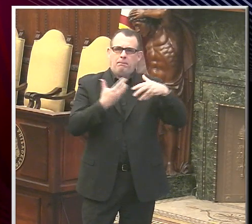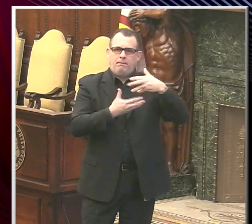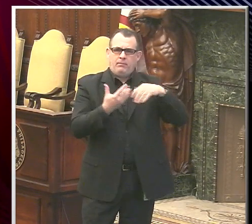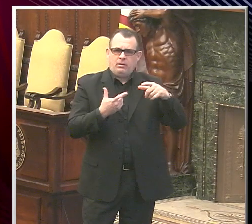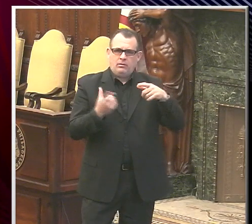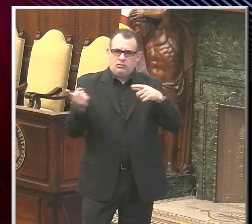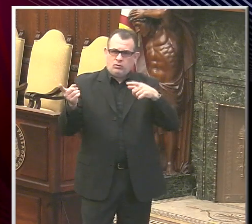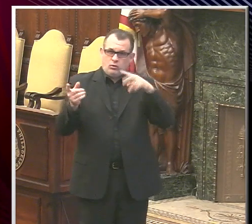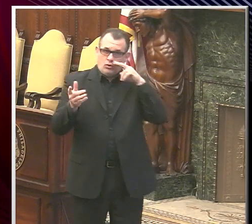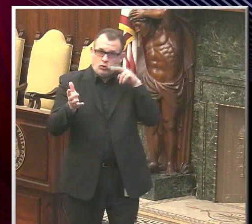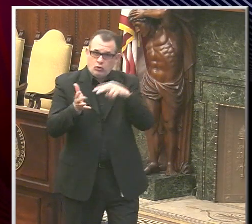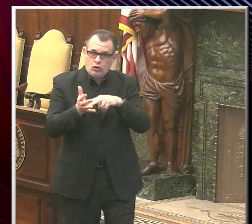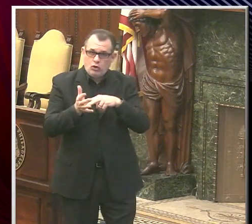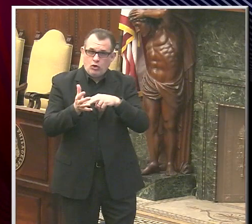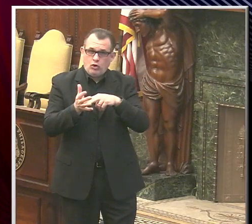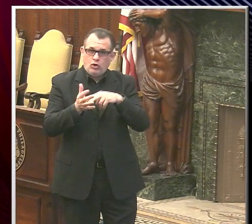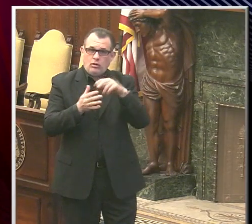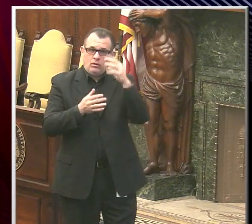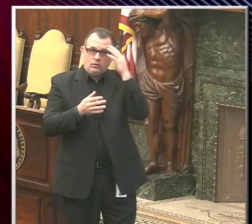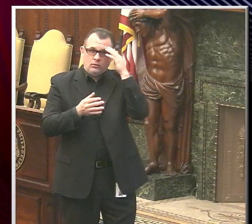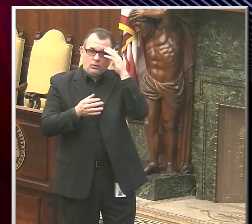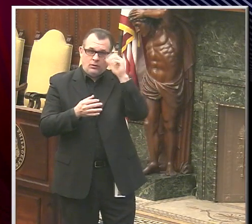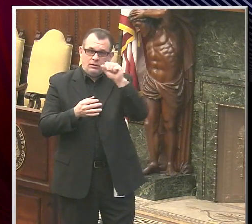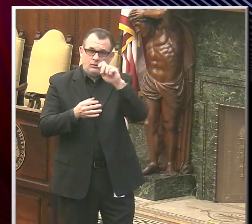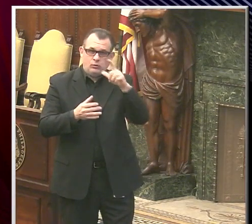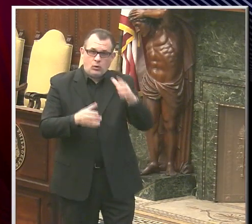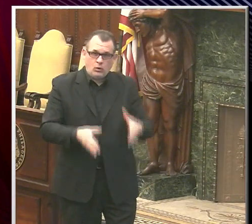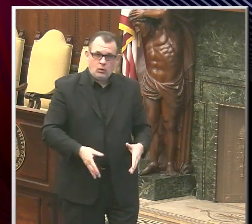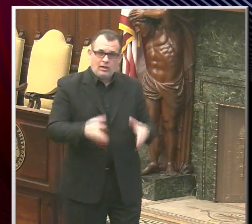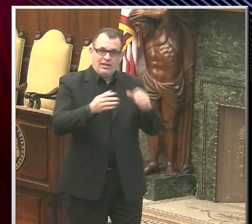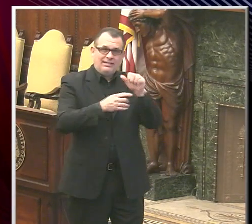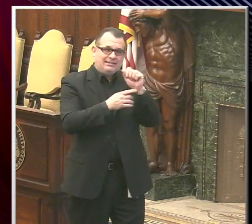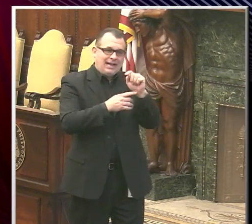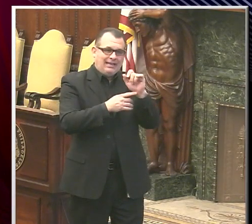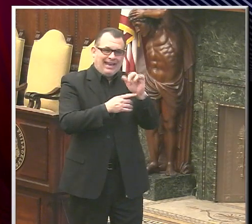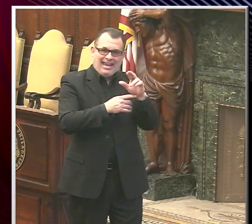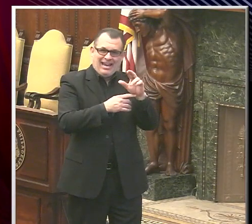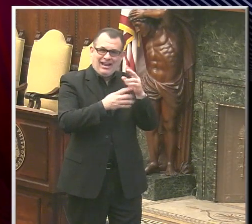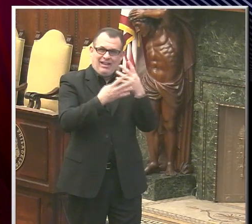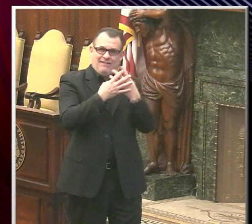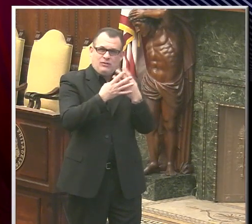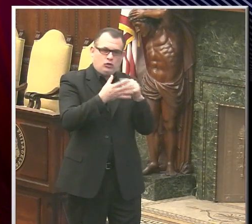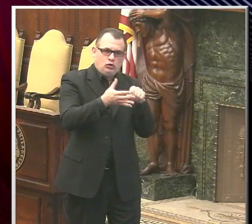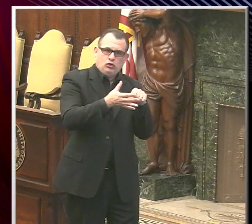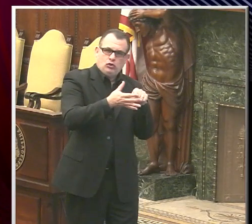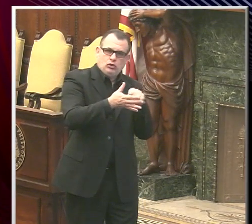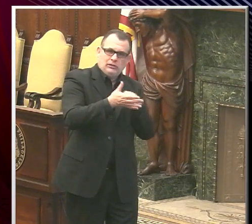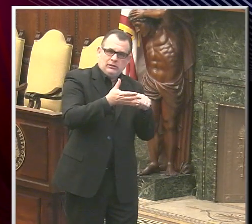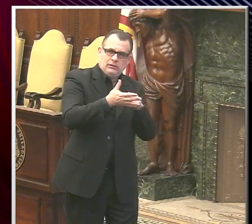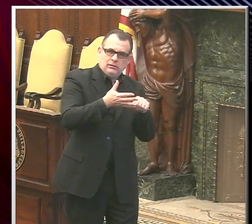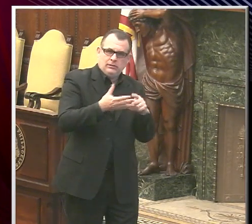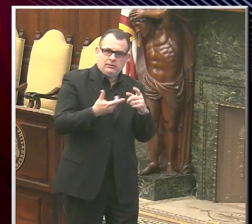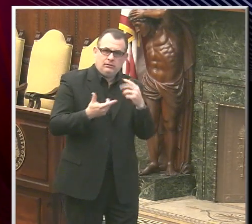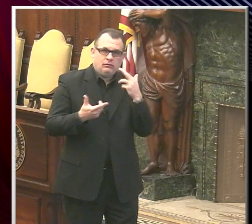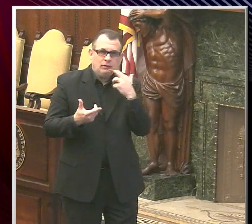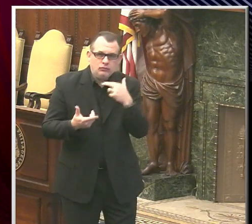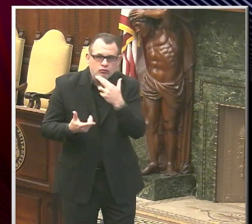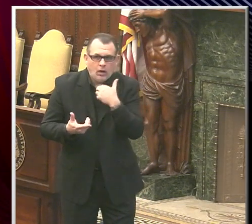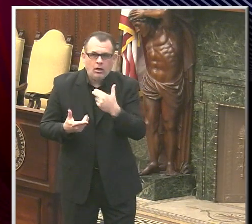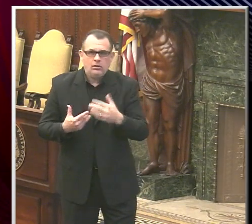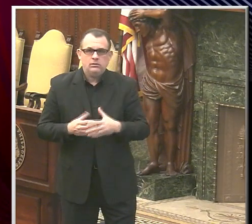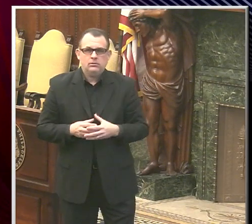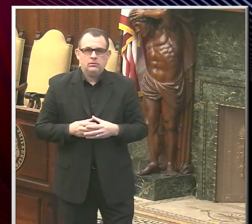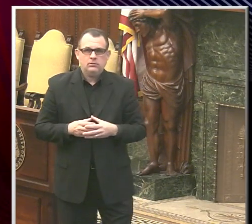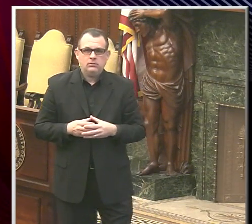purifiers? Are there a specific type of purification that you're talking about? Or if a restaurateur picks up a